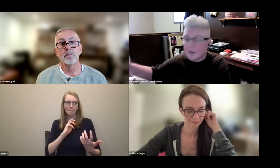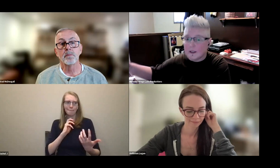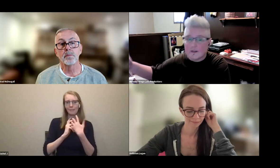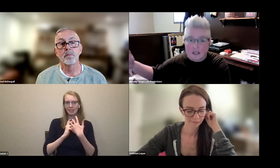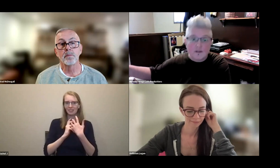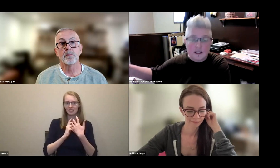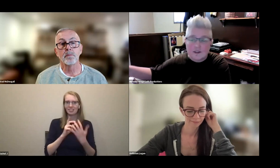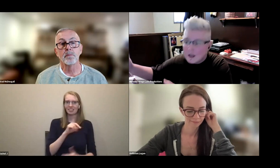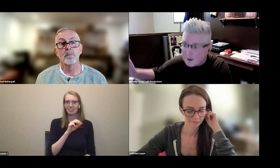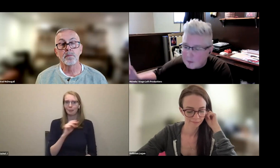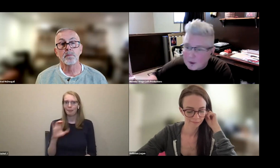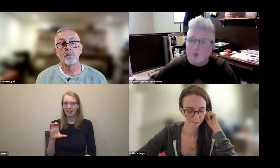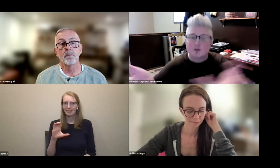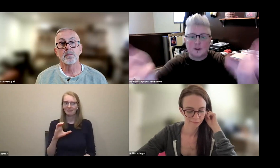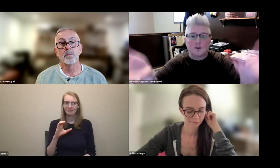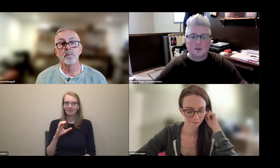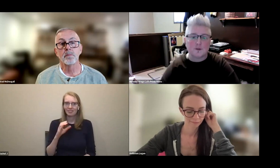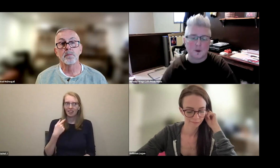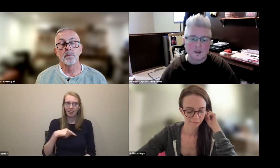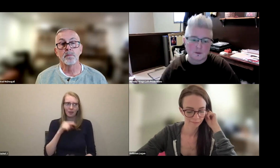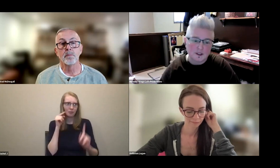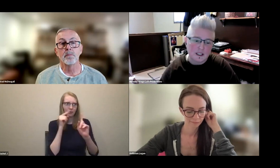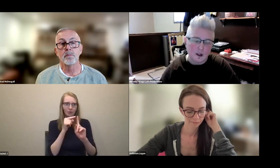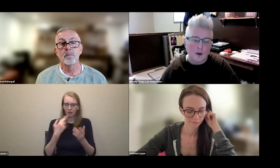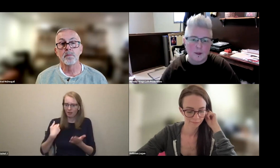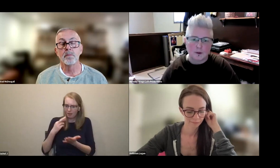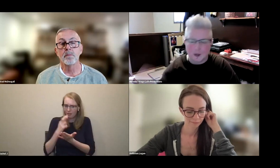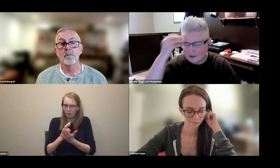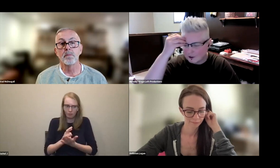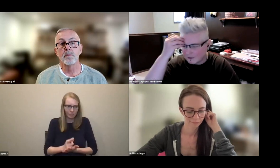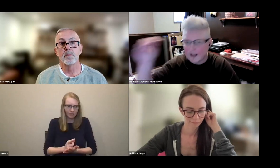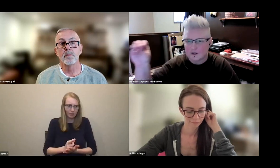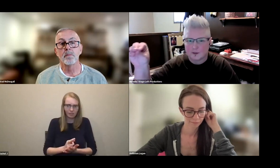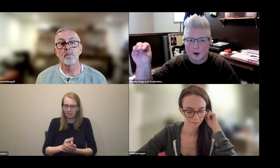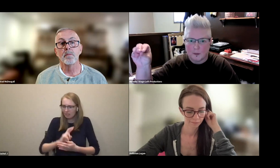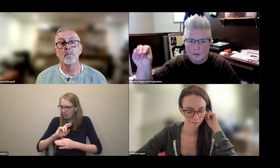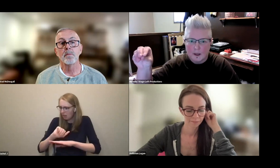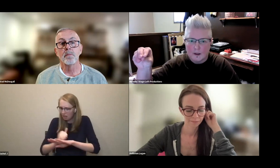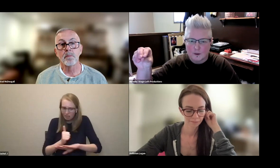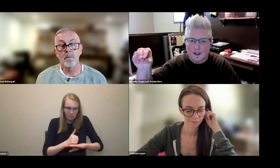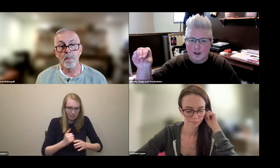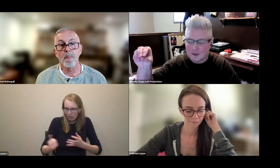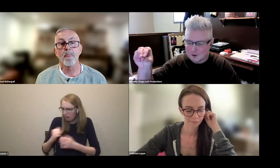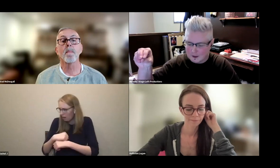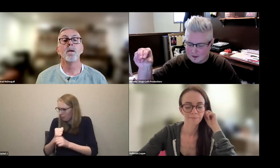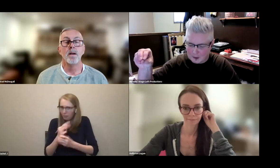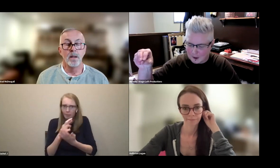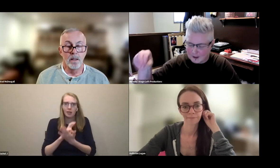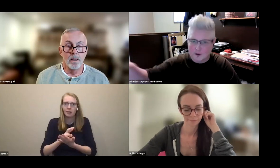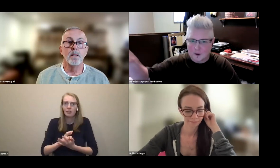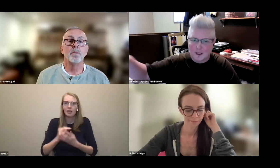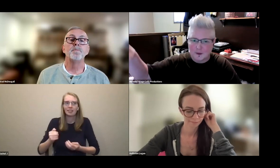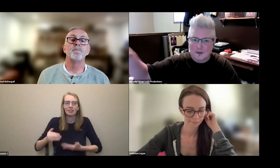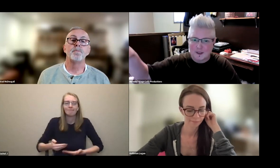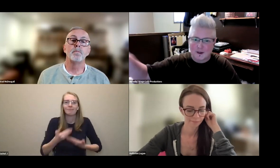who've been doing this, live this and bring those resources forward. Cause we're seeing a lot of people trying to solve the access problem. And so we're getting all these non-disabled